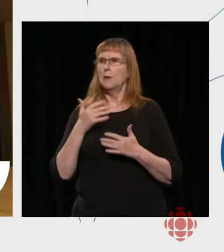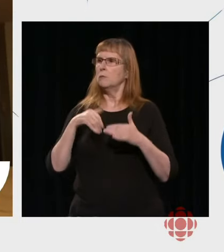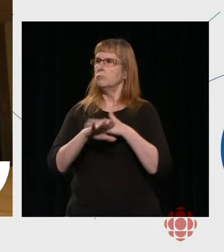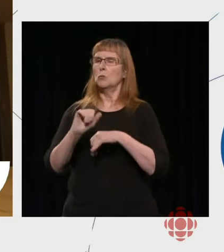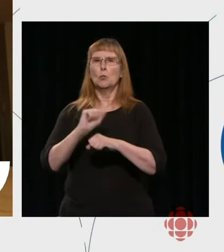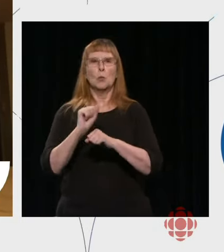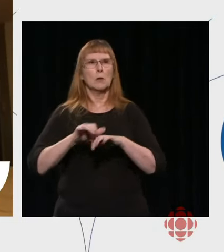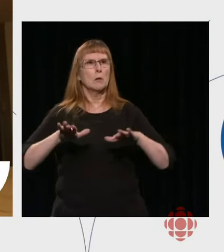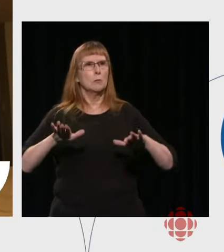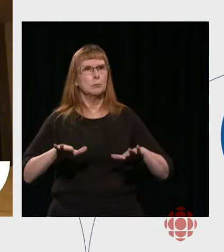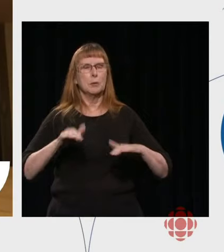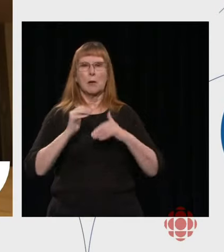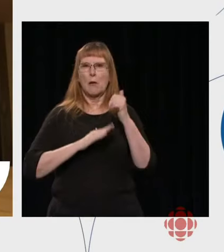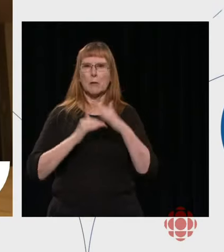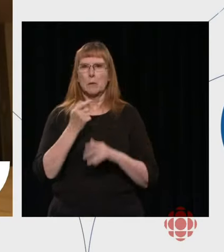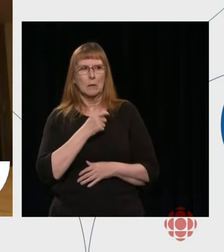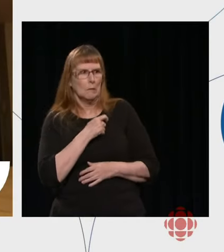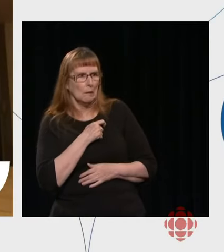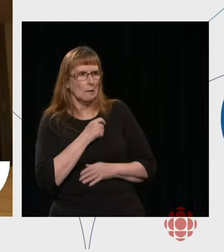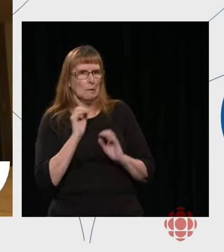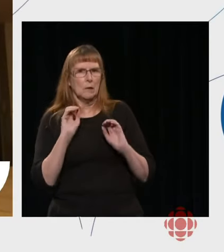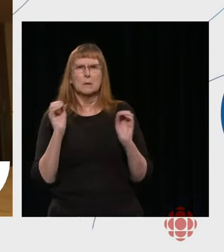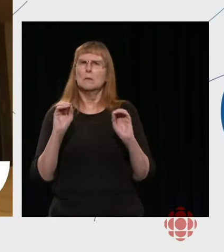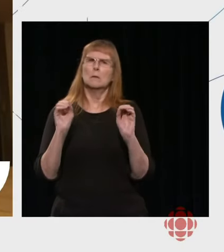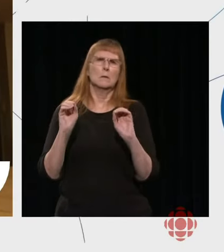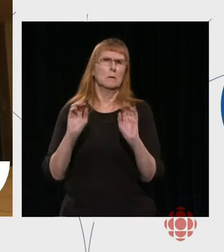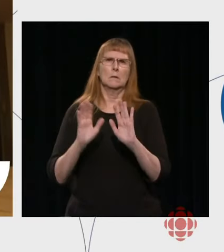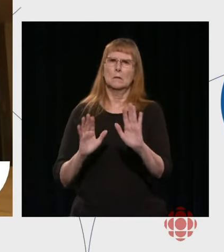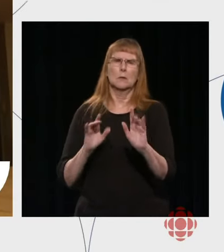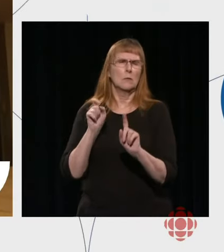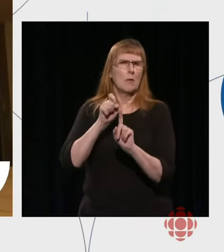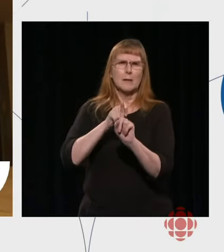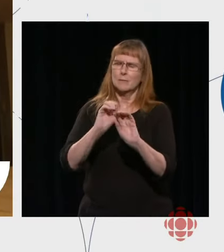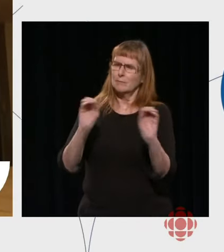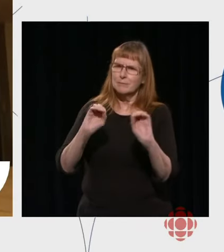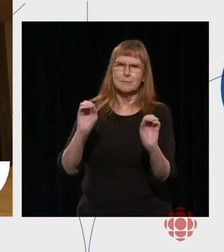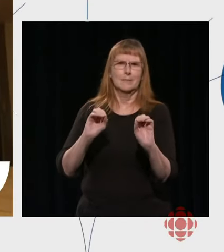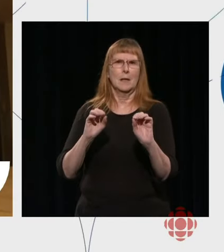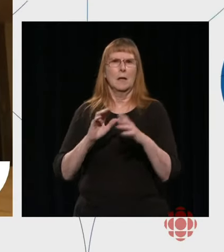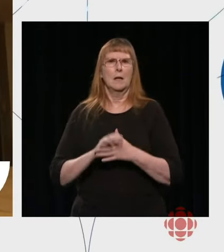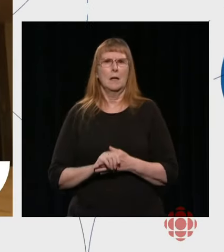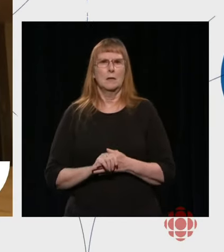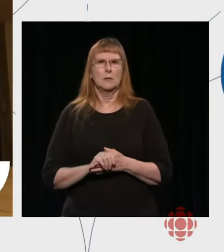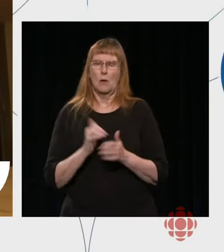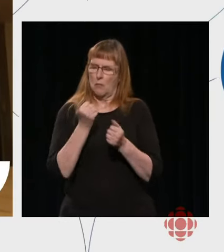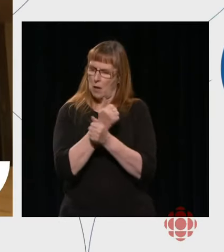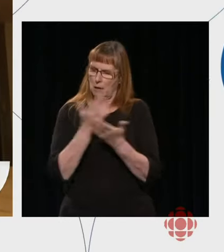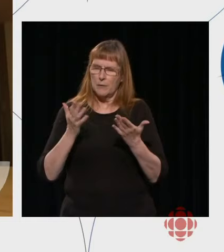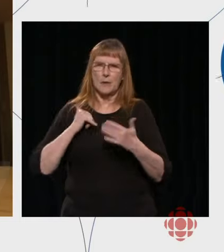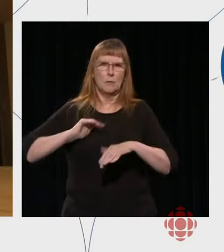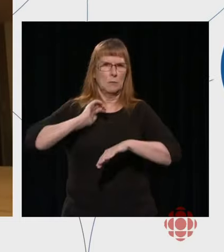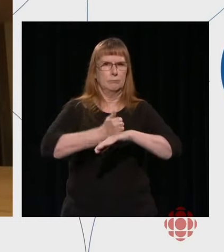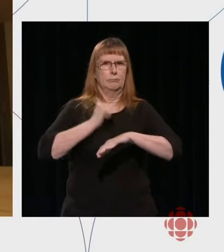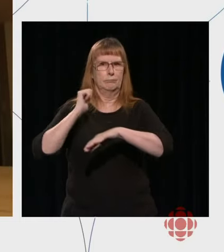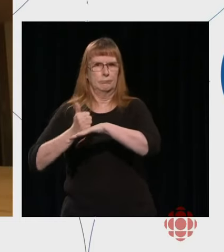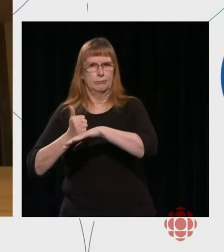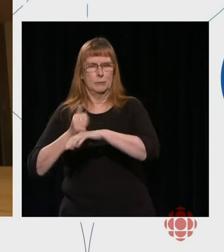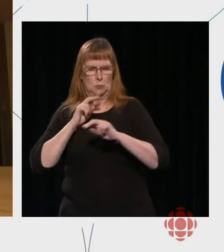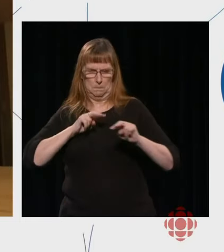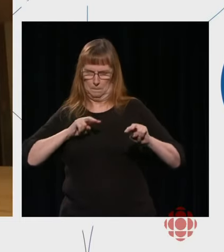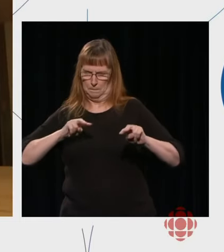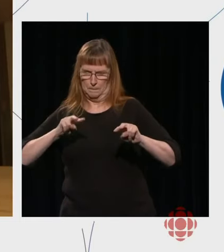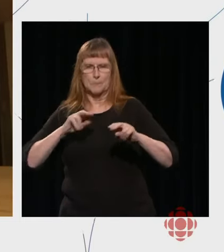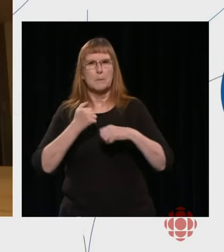major priority. So I can ensure to the person asking the question that everything is in place for us to ensure